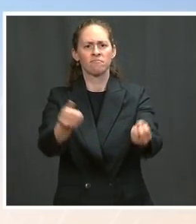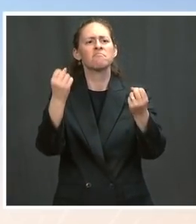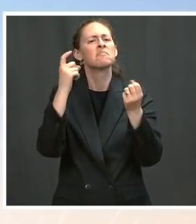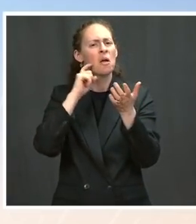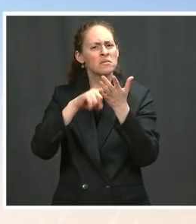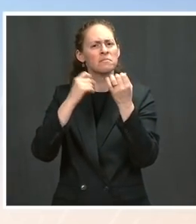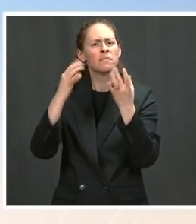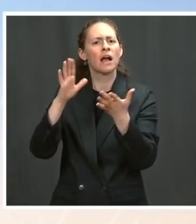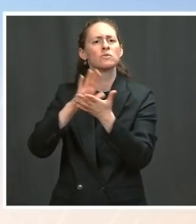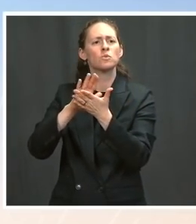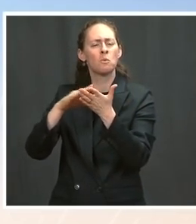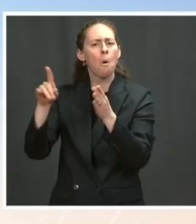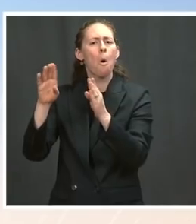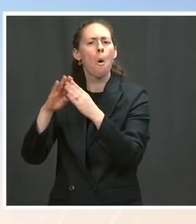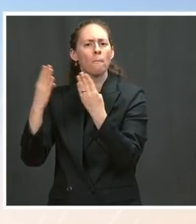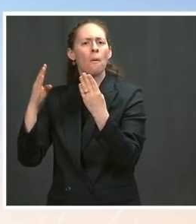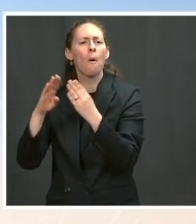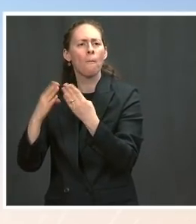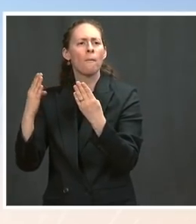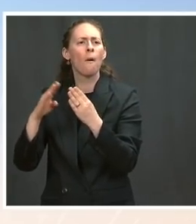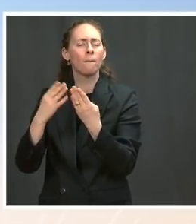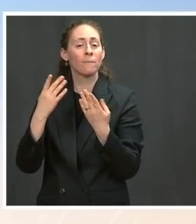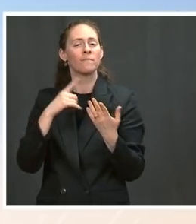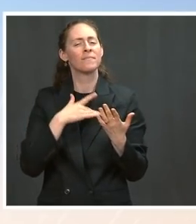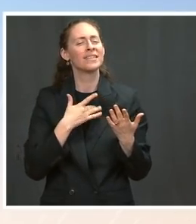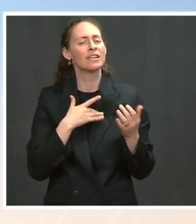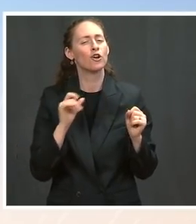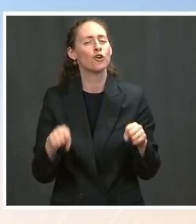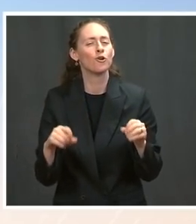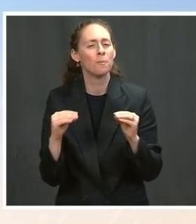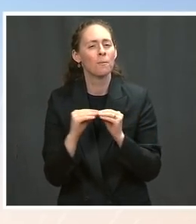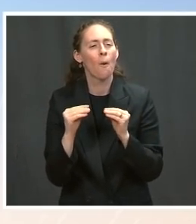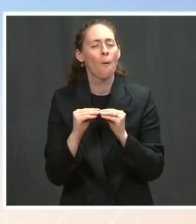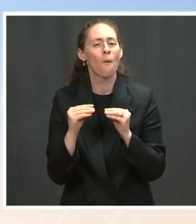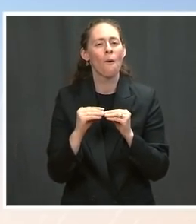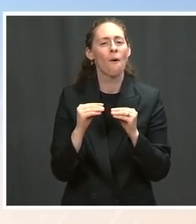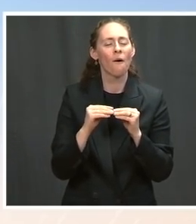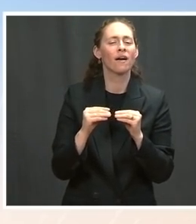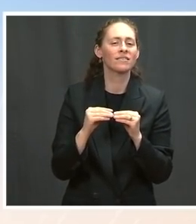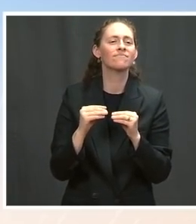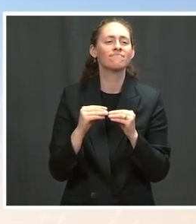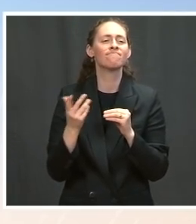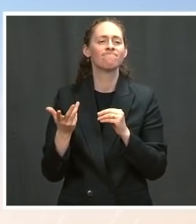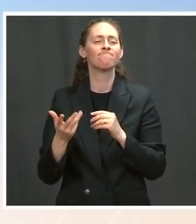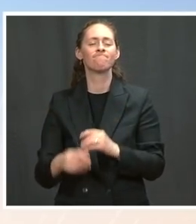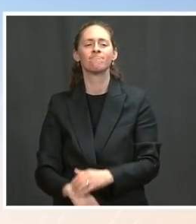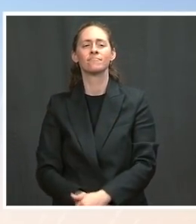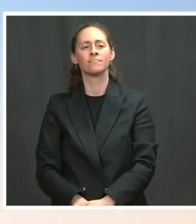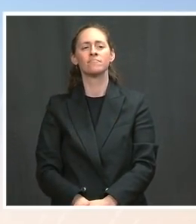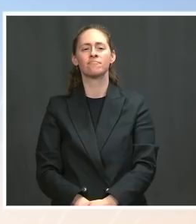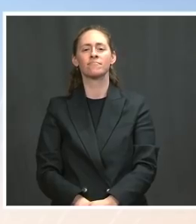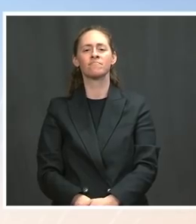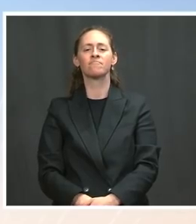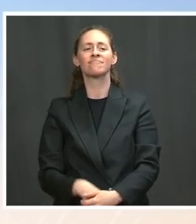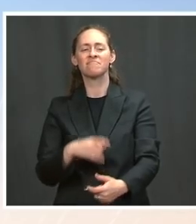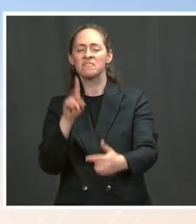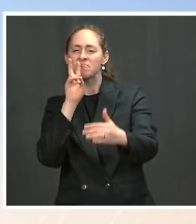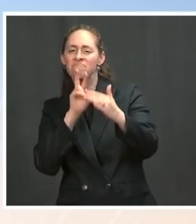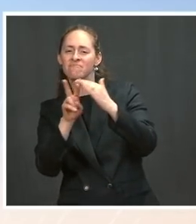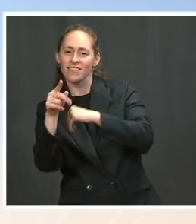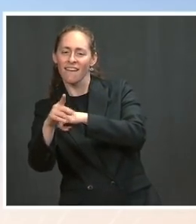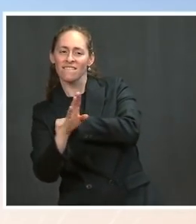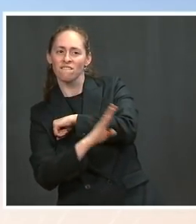there's certainly more work that needs to be done. And they're looking toward, of course, the fall. As Secretary Cardona has said, he wants schools to open